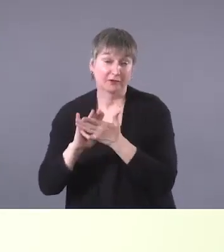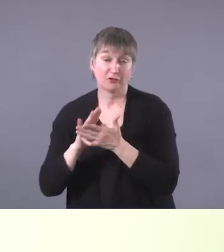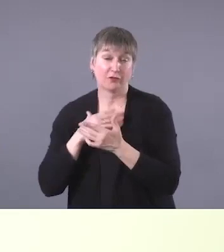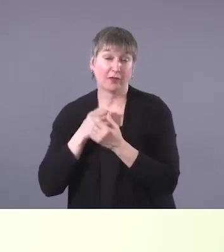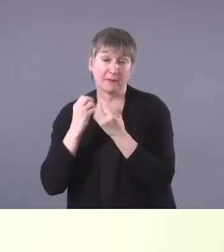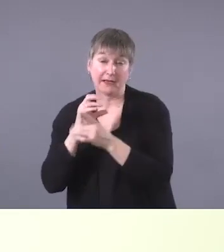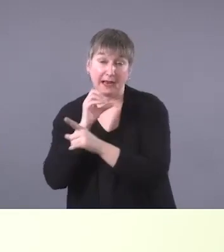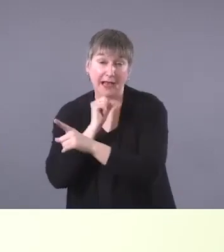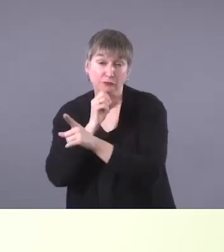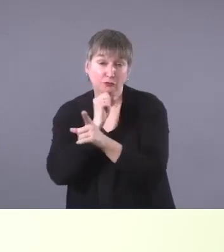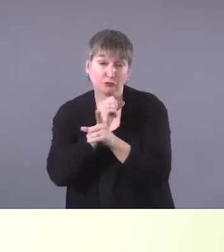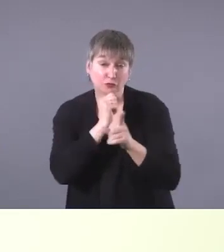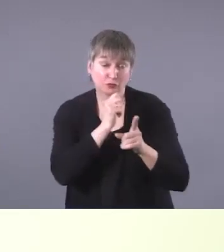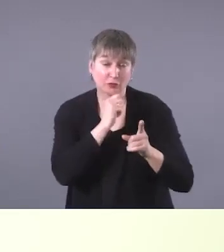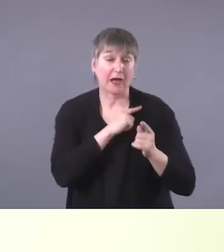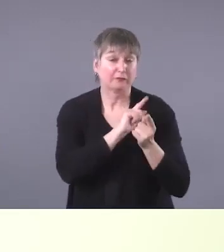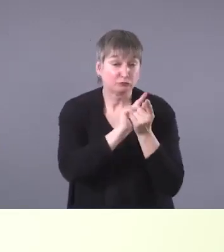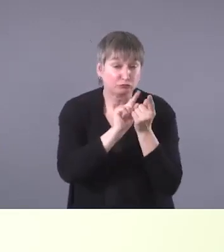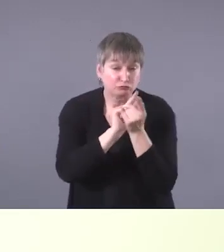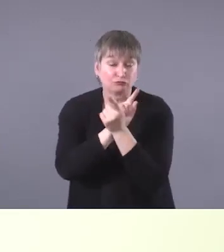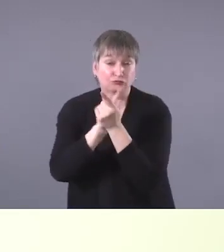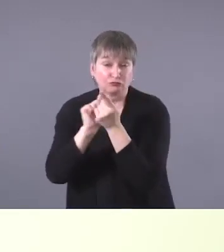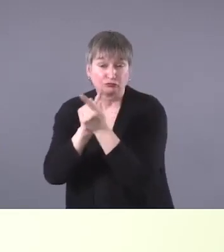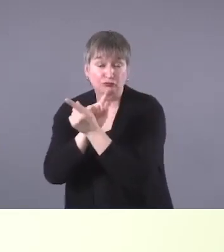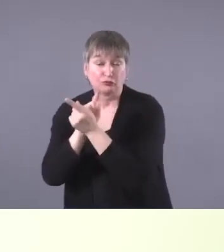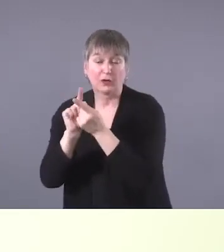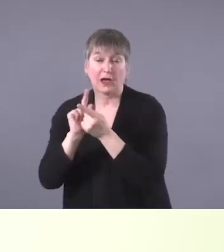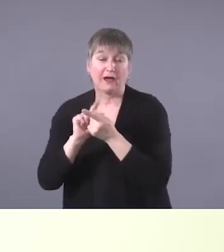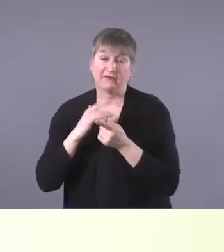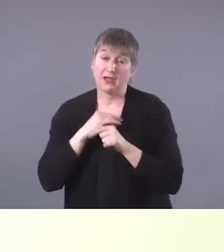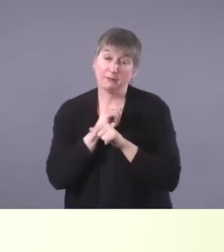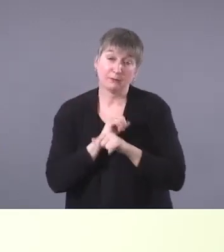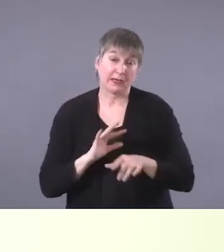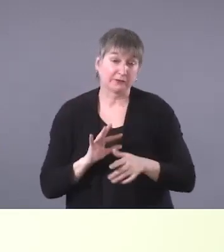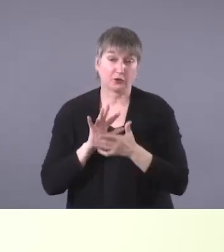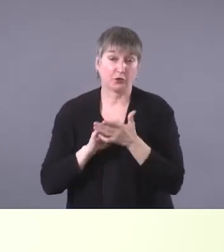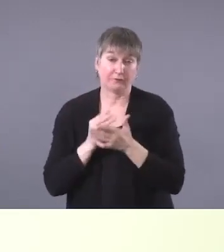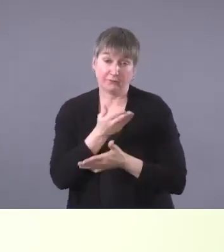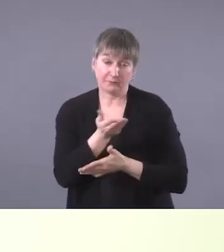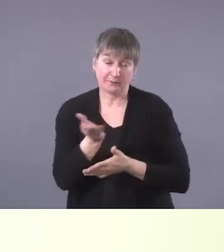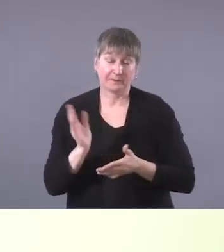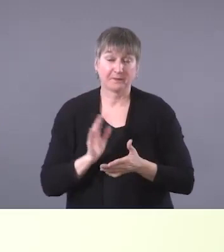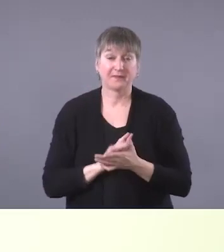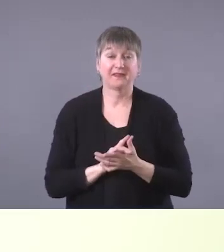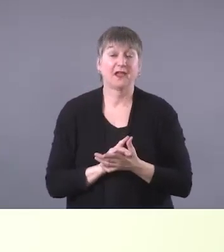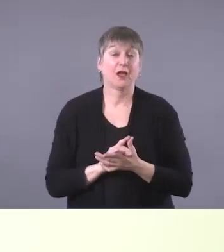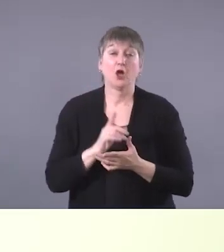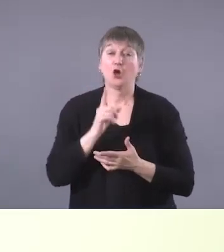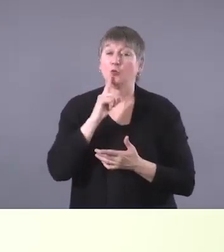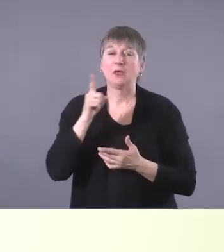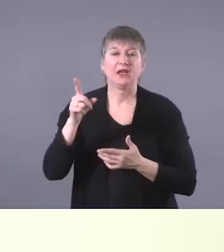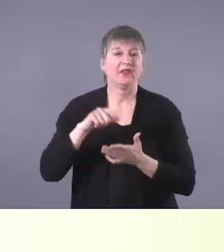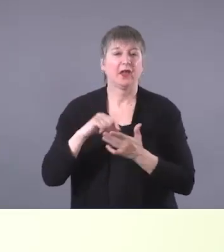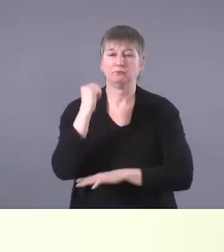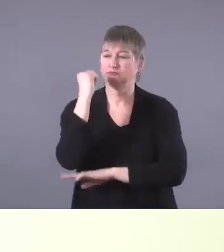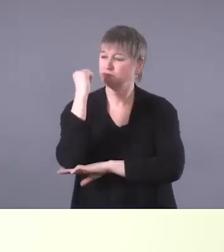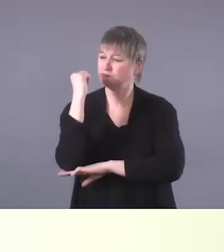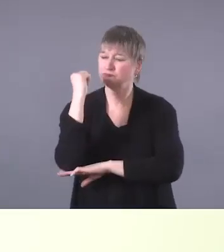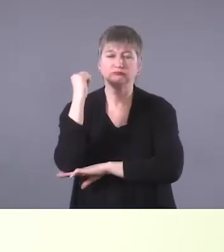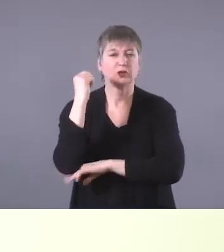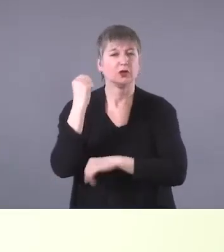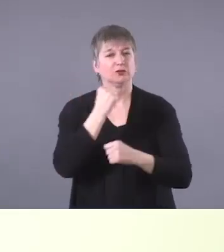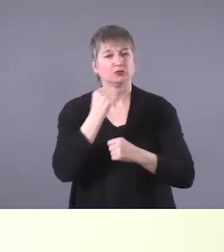with and have been blessed to learn from. Um, I wanted to note that they're the pillars of the community and can,